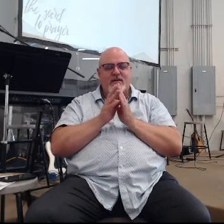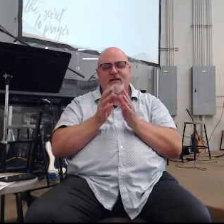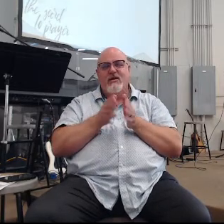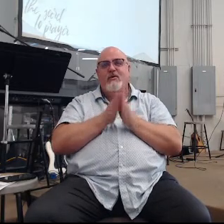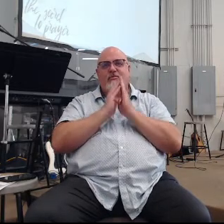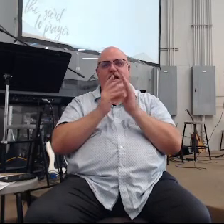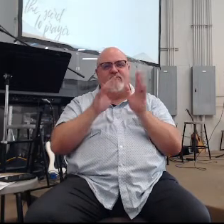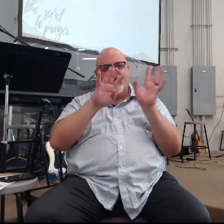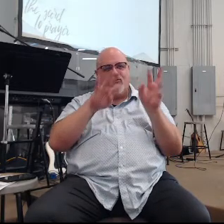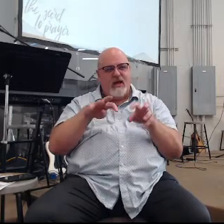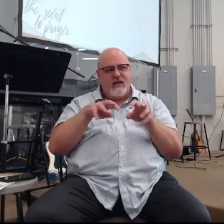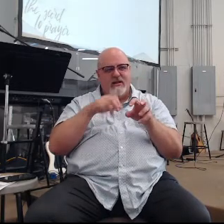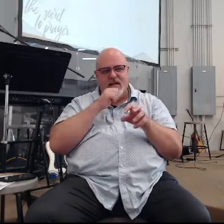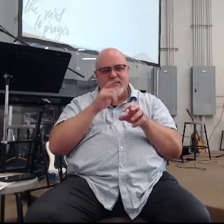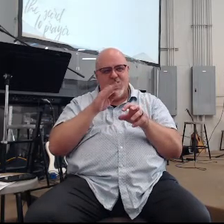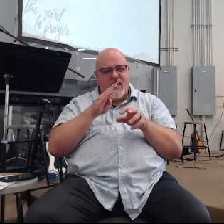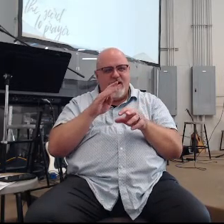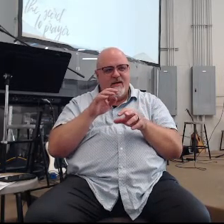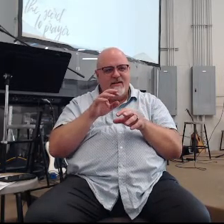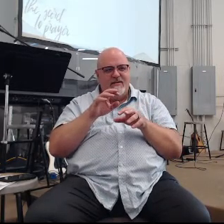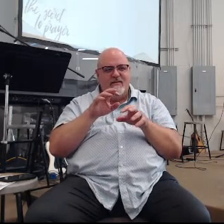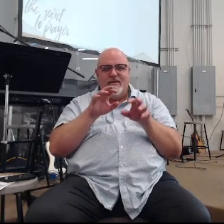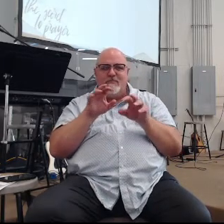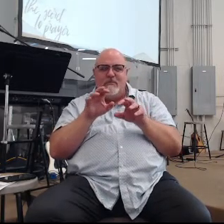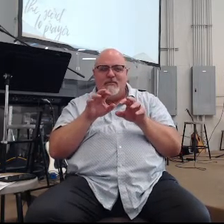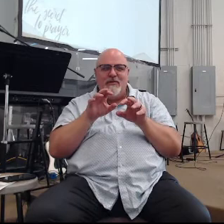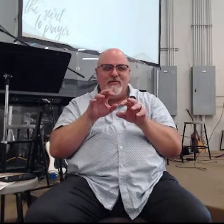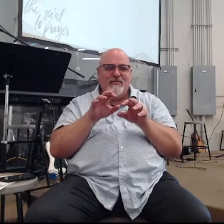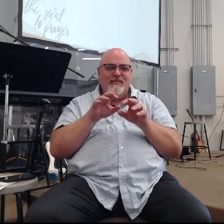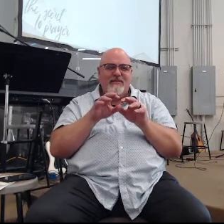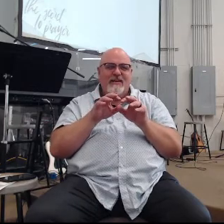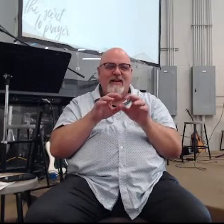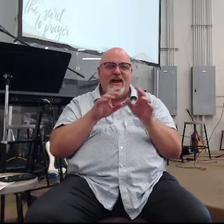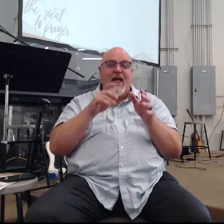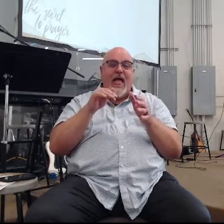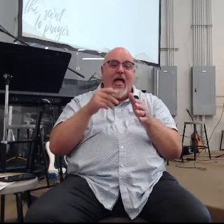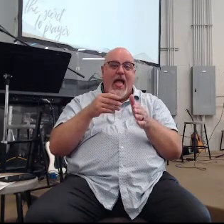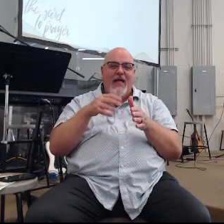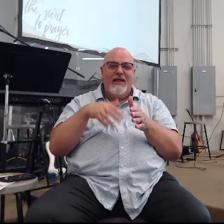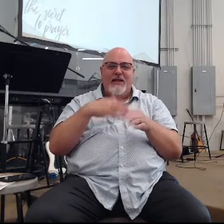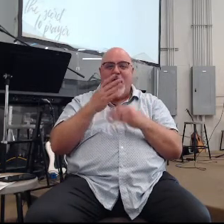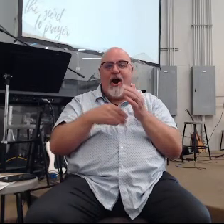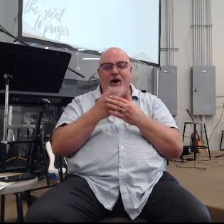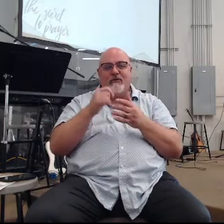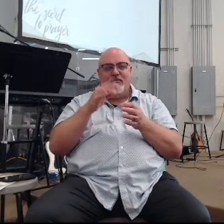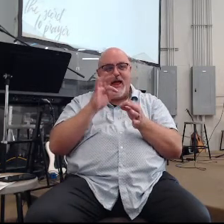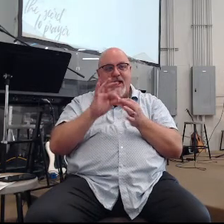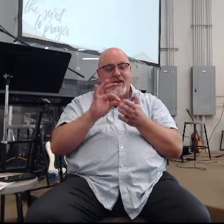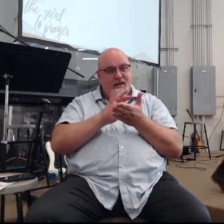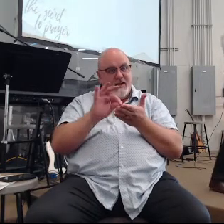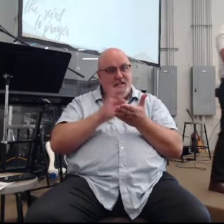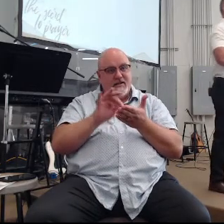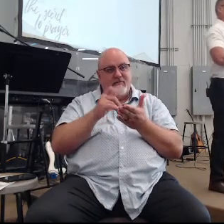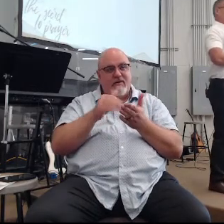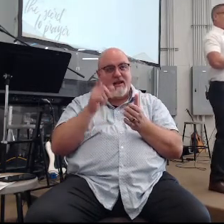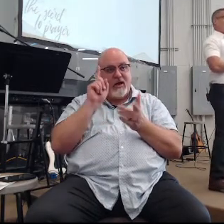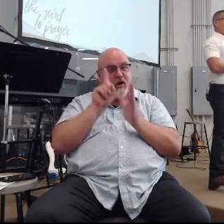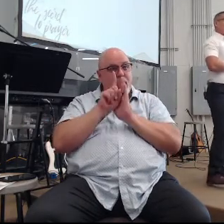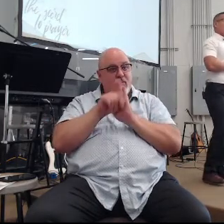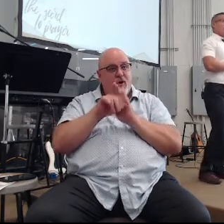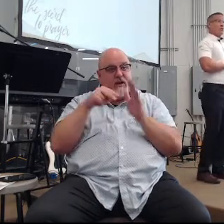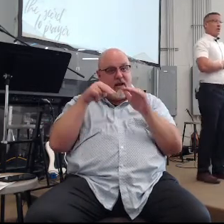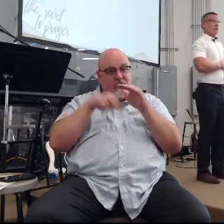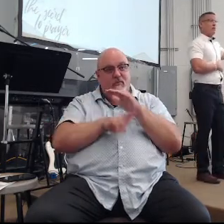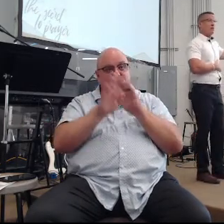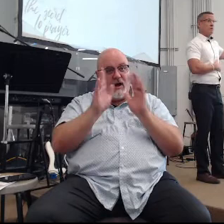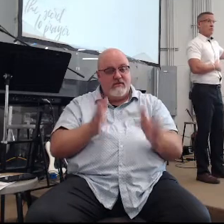prayed for fire to fall on Mount Carmel and slaughter 450 of the enemy that that ought to be like the defining moment of the prophet apparently